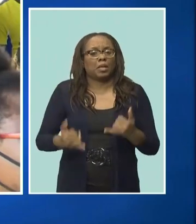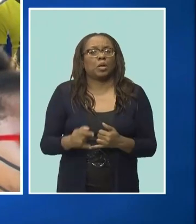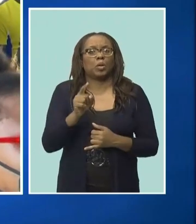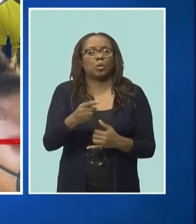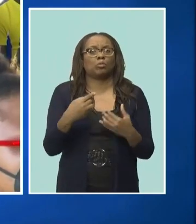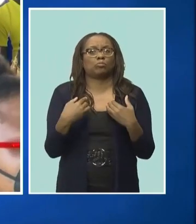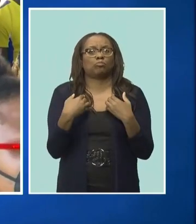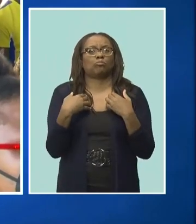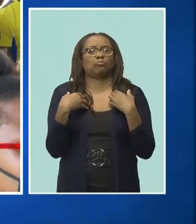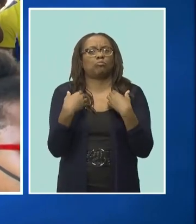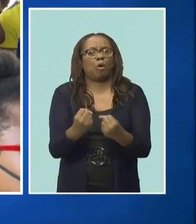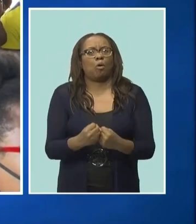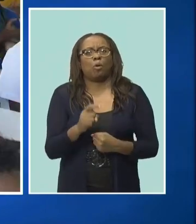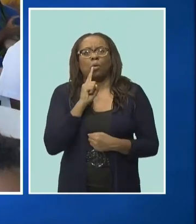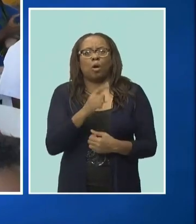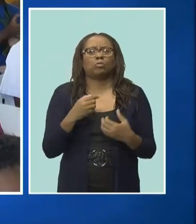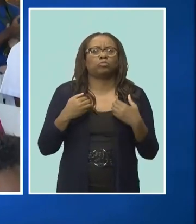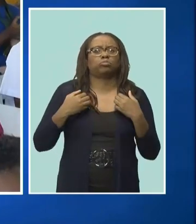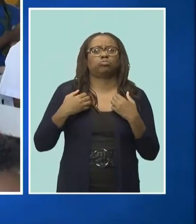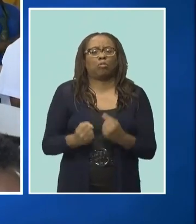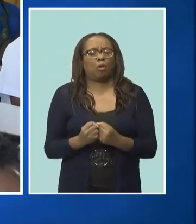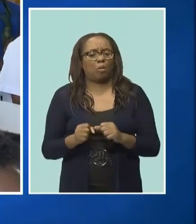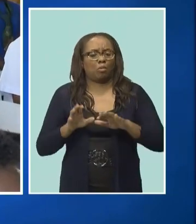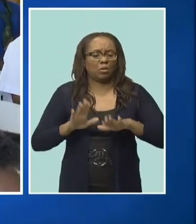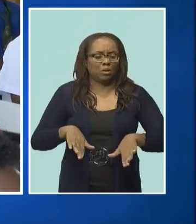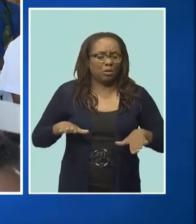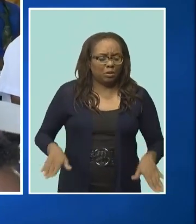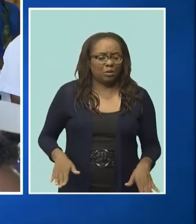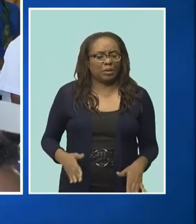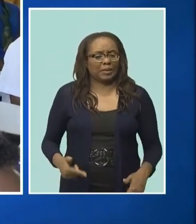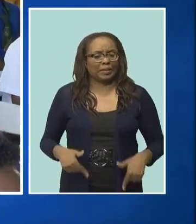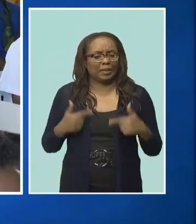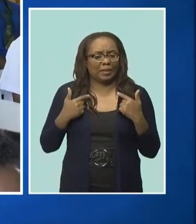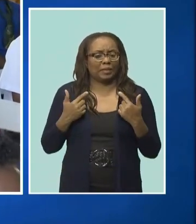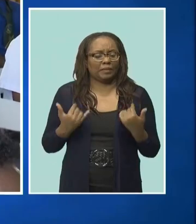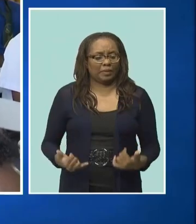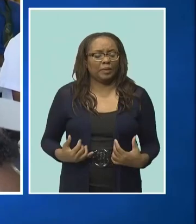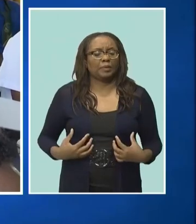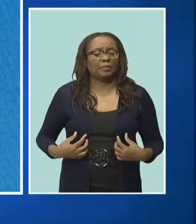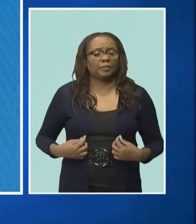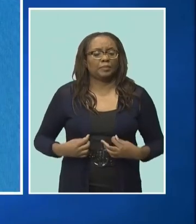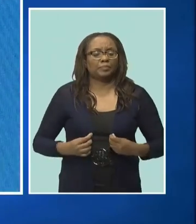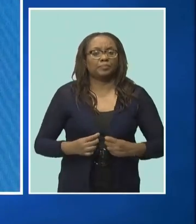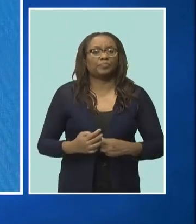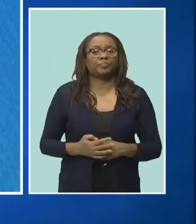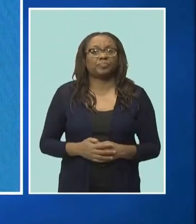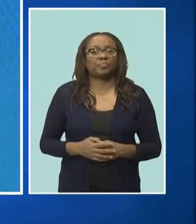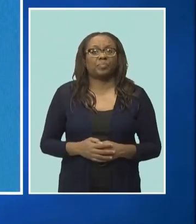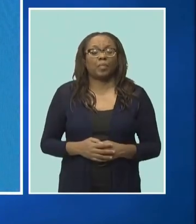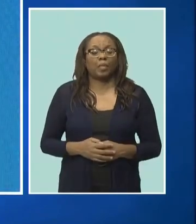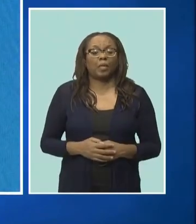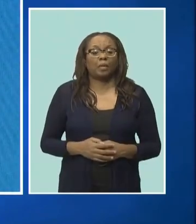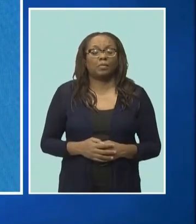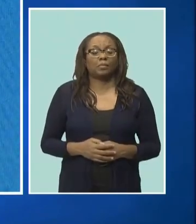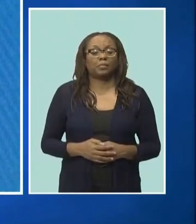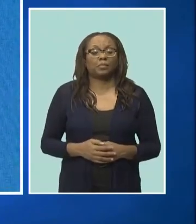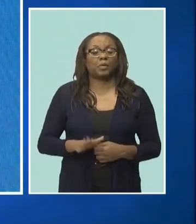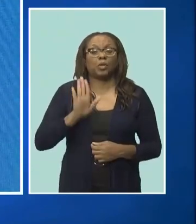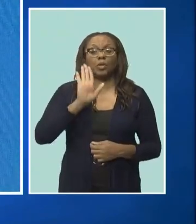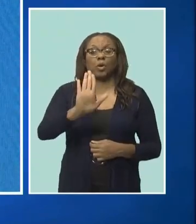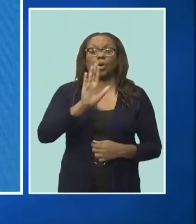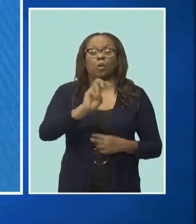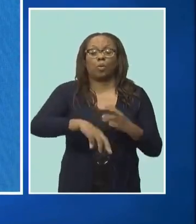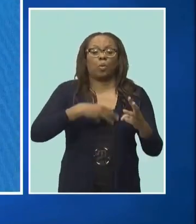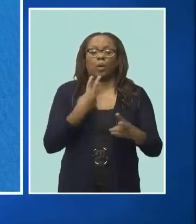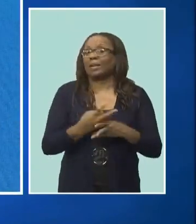You, therefore, are the strongest, bravest children to ever live. It is also your world today Do not let